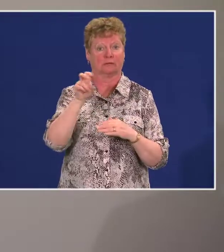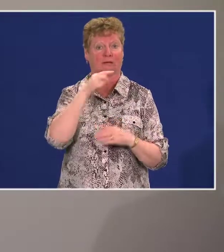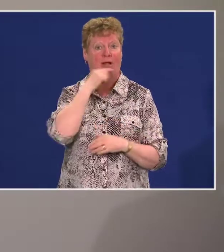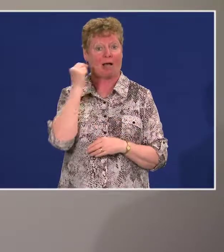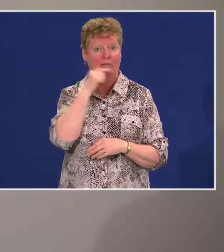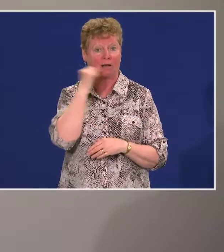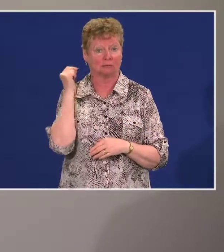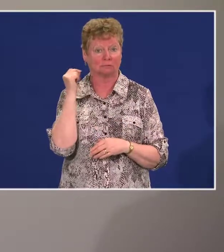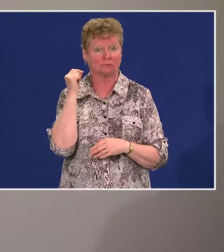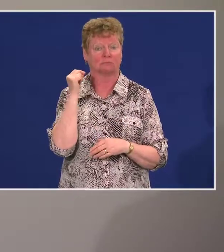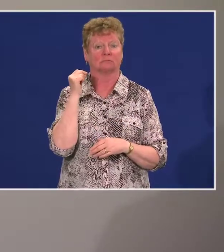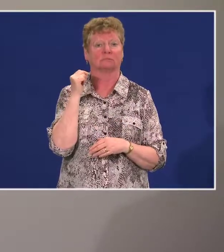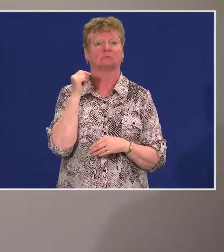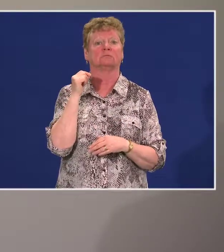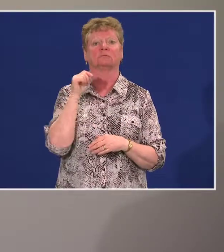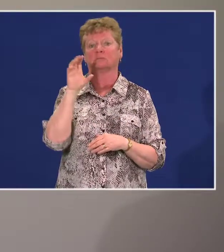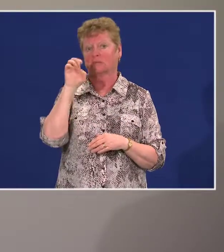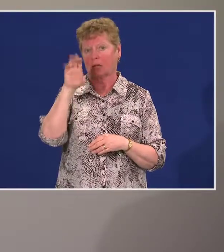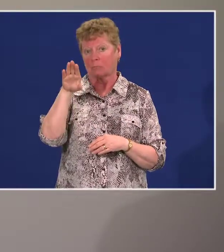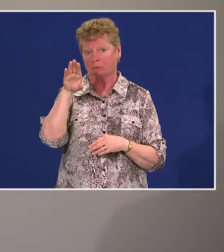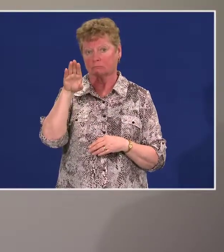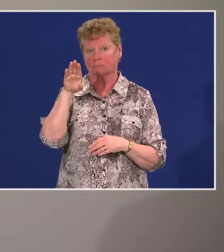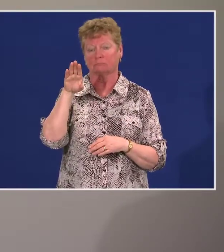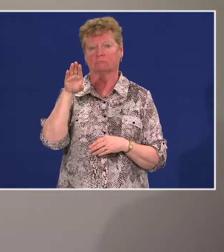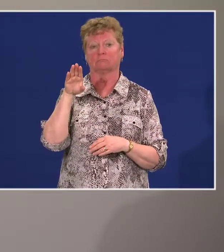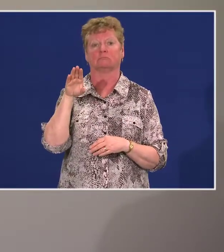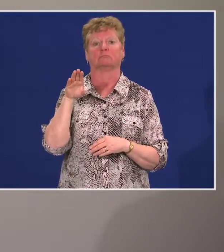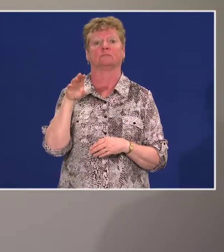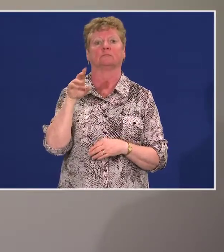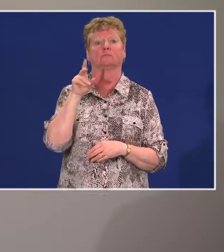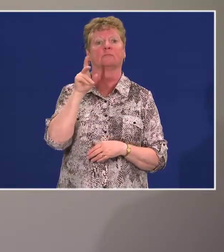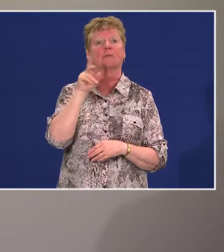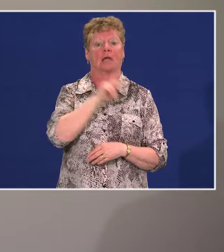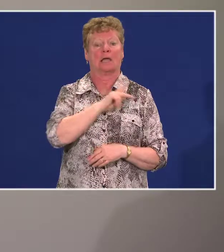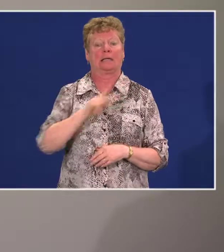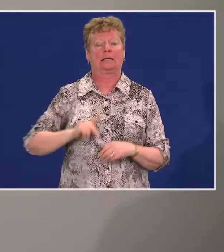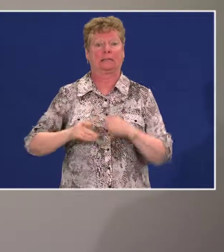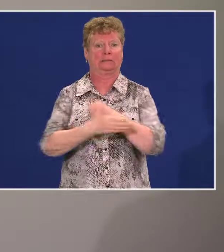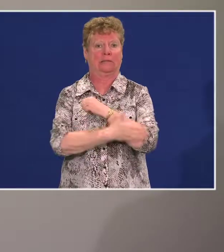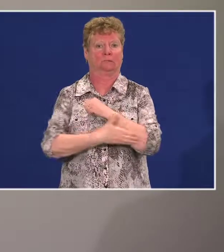Halifax, Cape Breton, and Kings County.